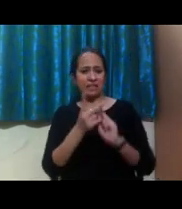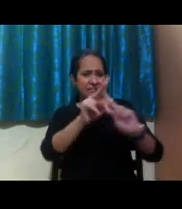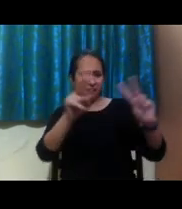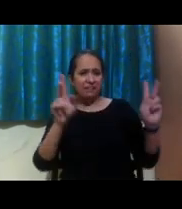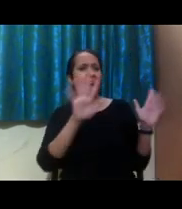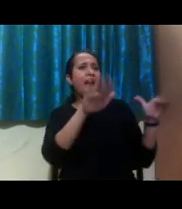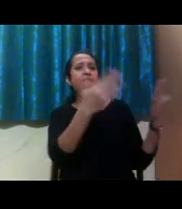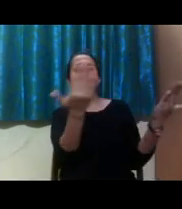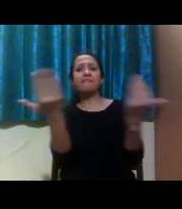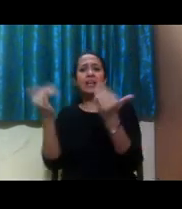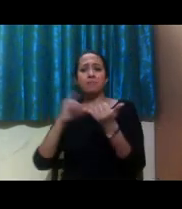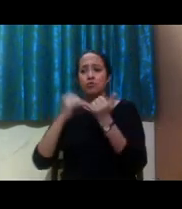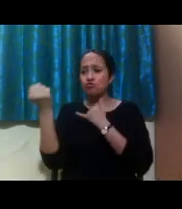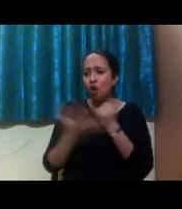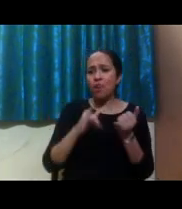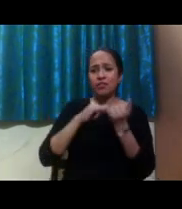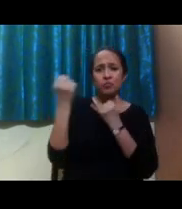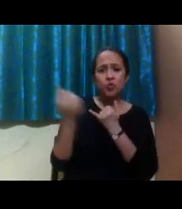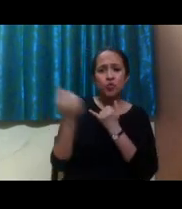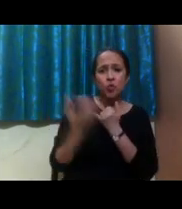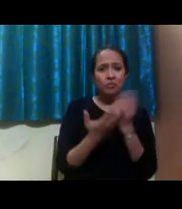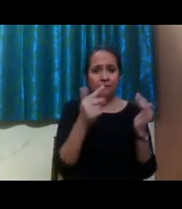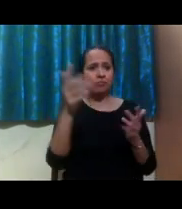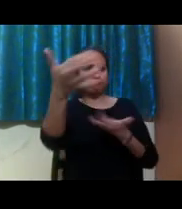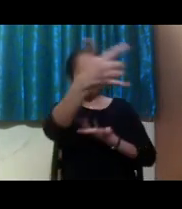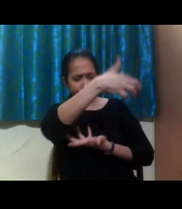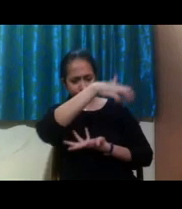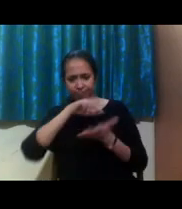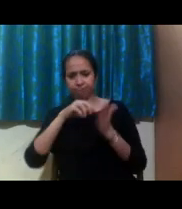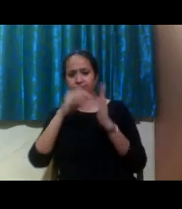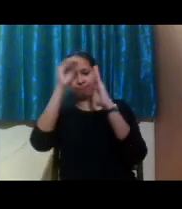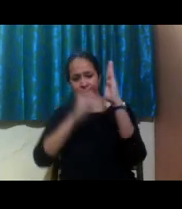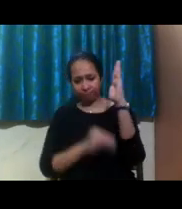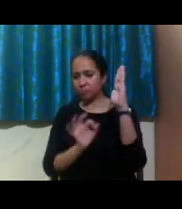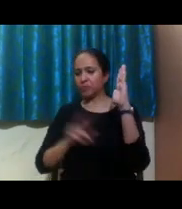collect it on one page of where you can look, um, for different scholarships.